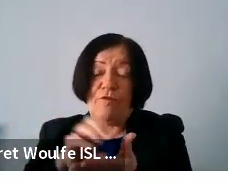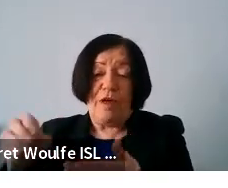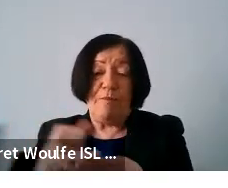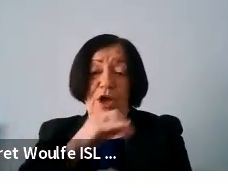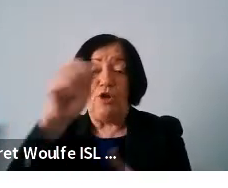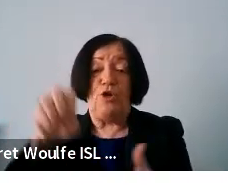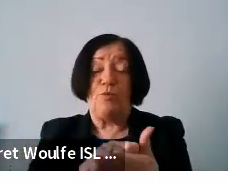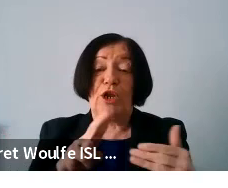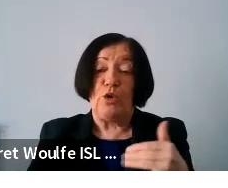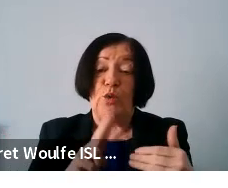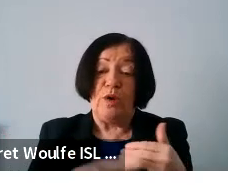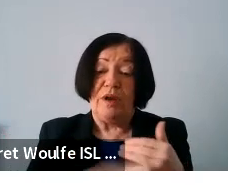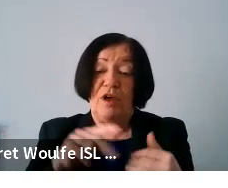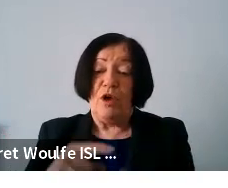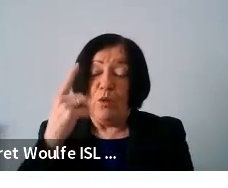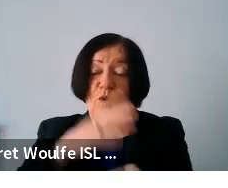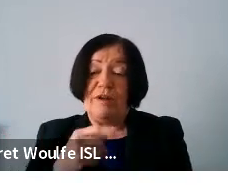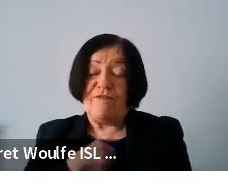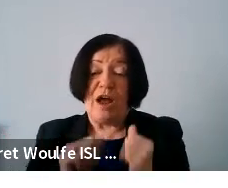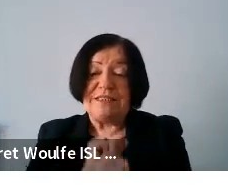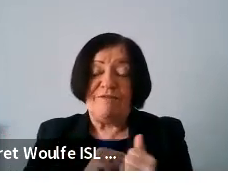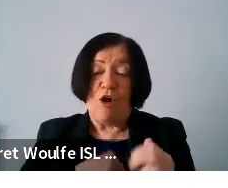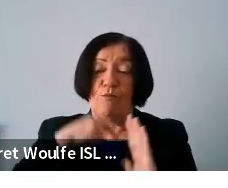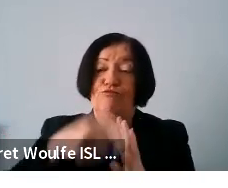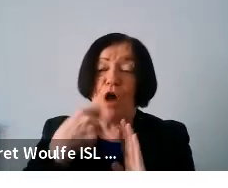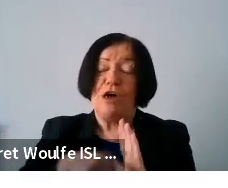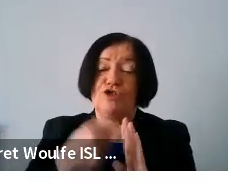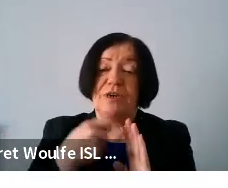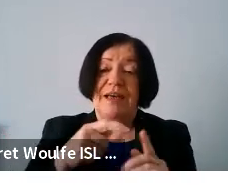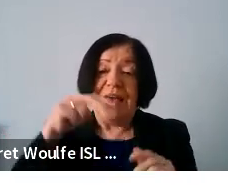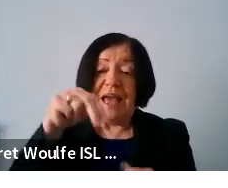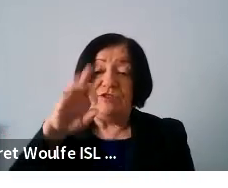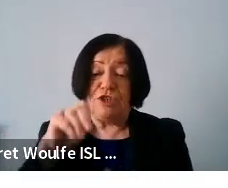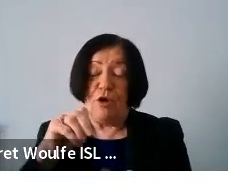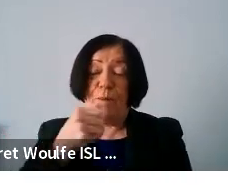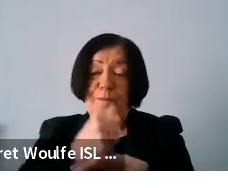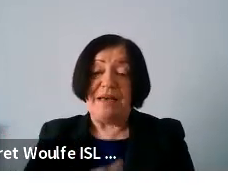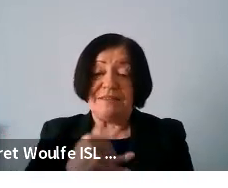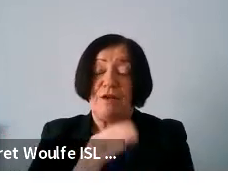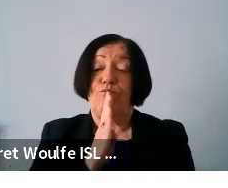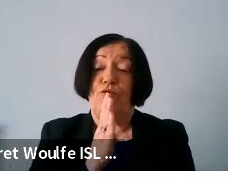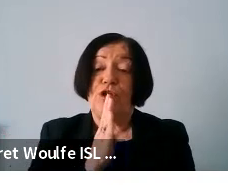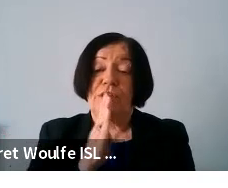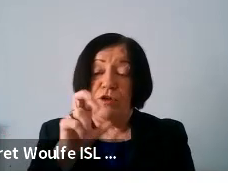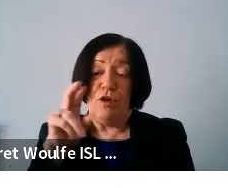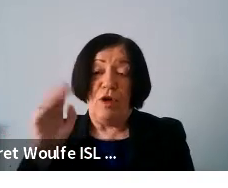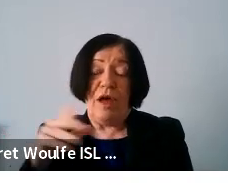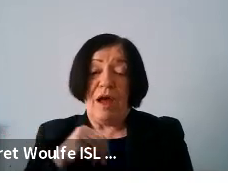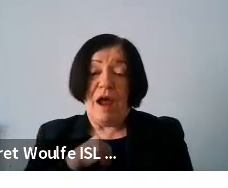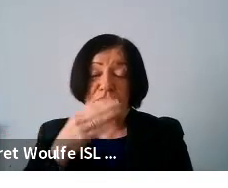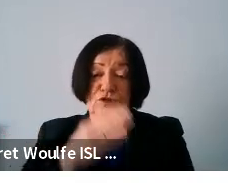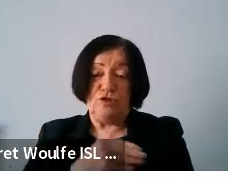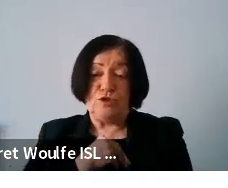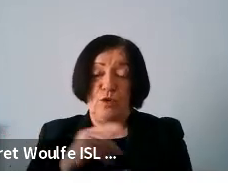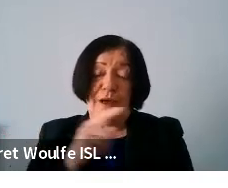european union it is one of our activities our projects as an ngo based in brussels our mission is to